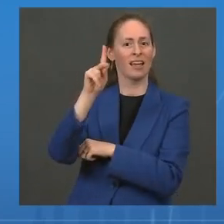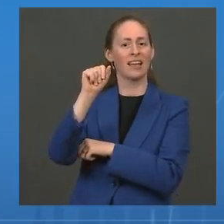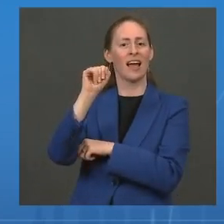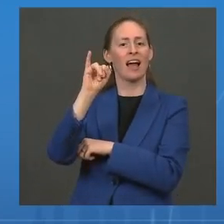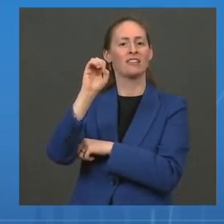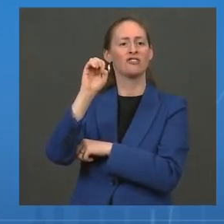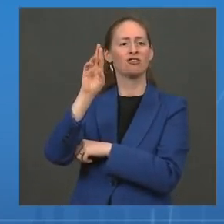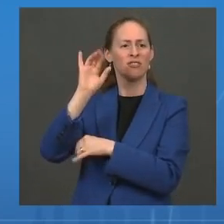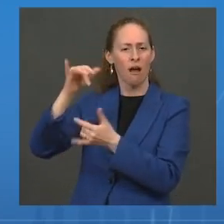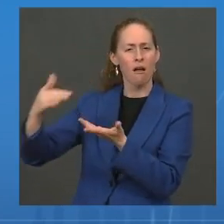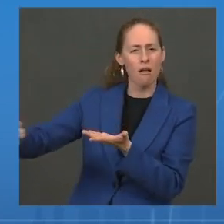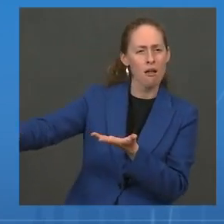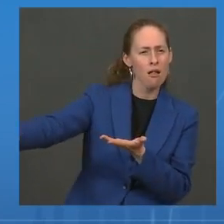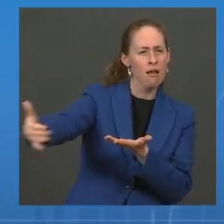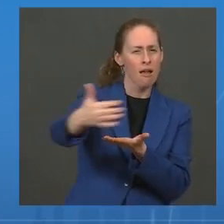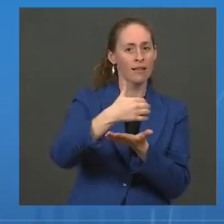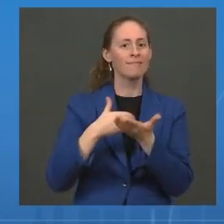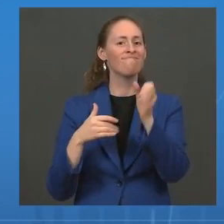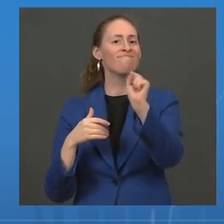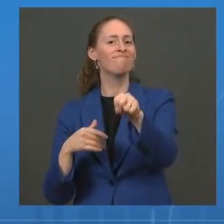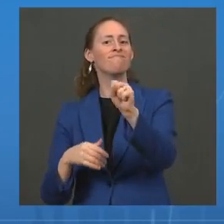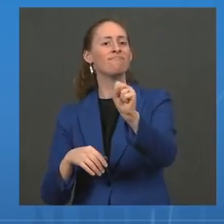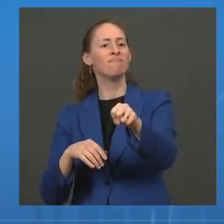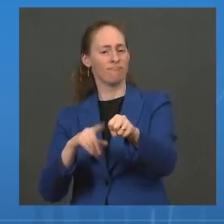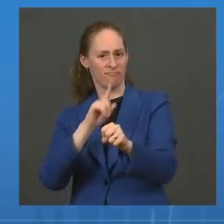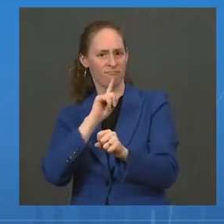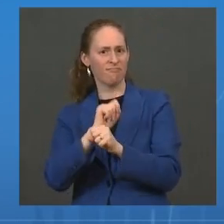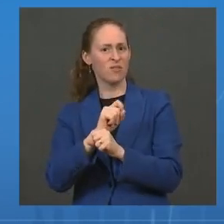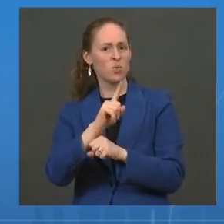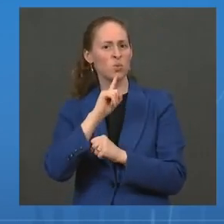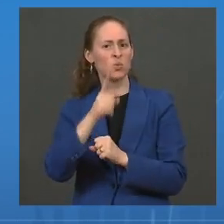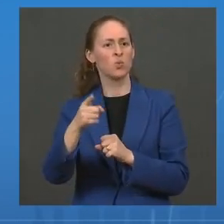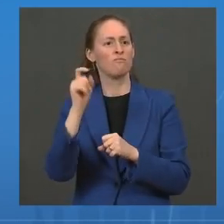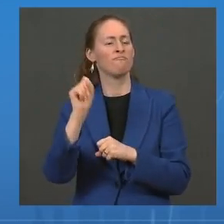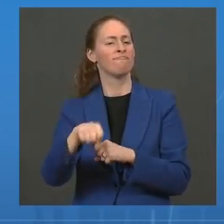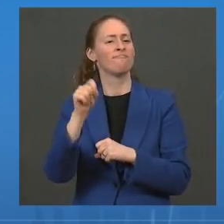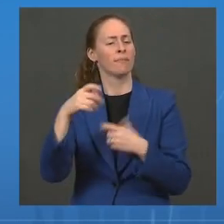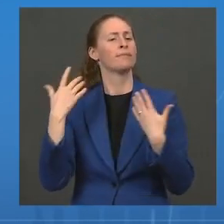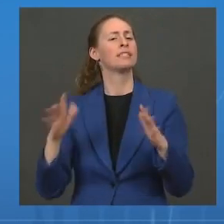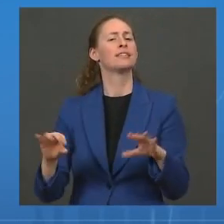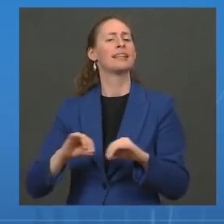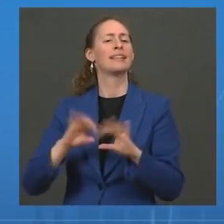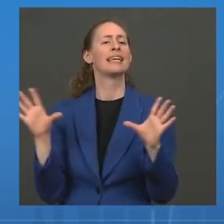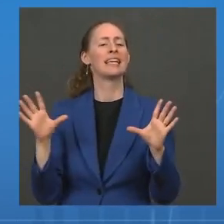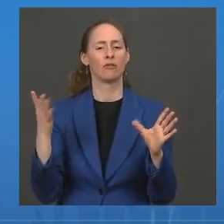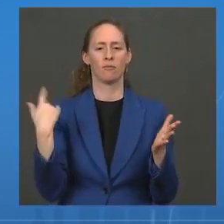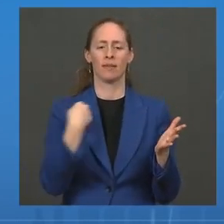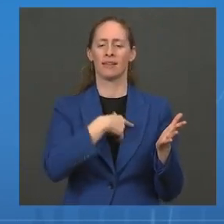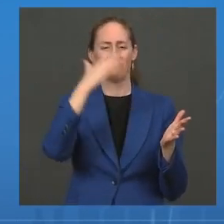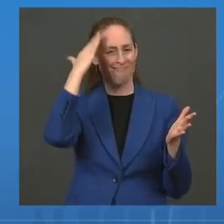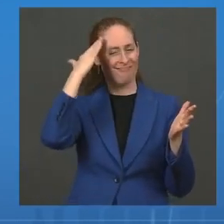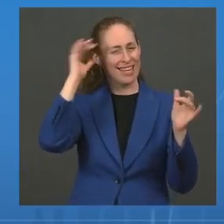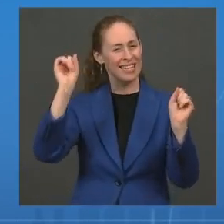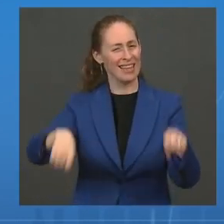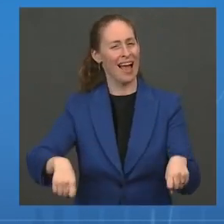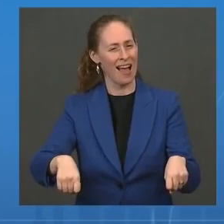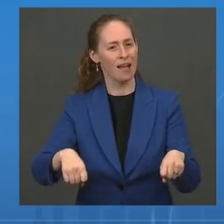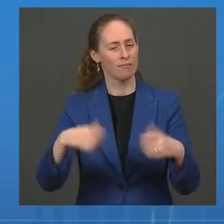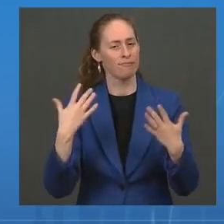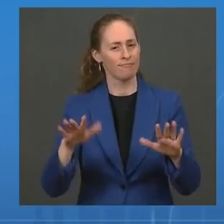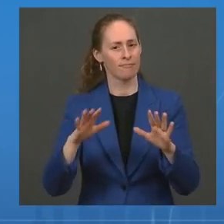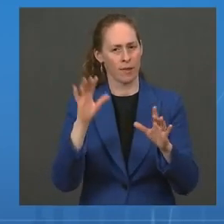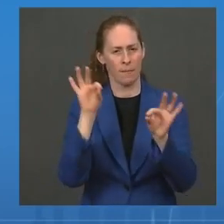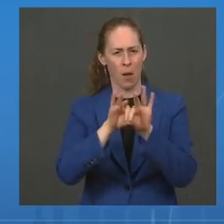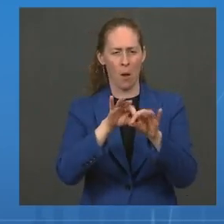also from Gallup. These data collectively tell the story of what is possible when you begin and commit to equity at the